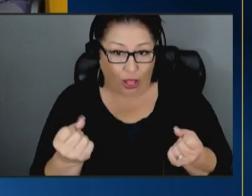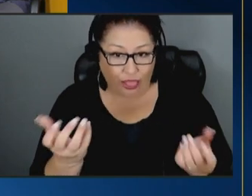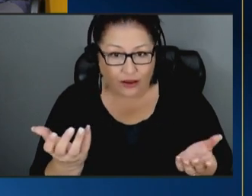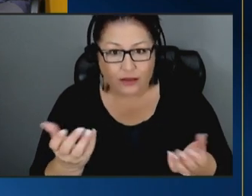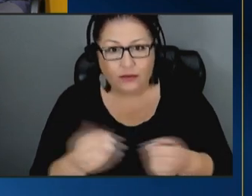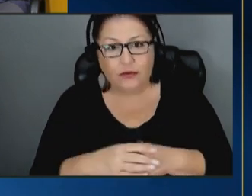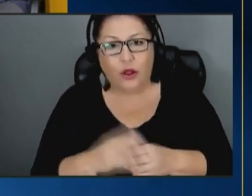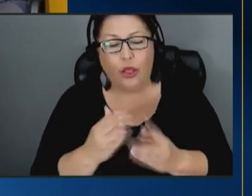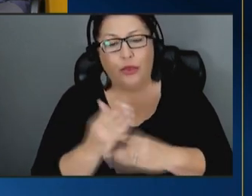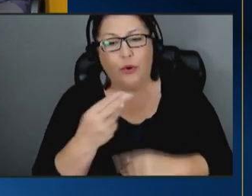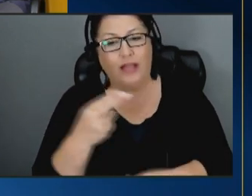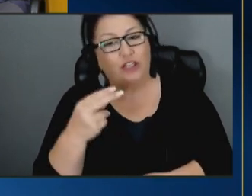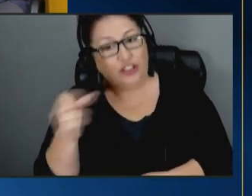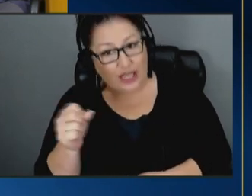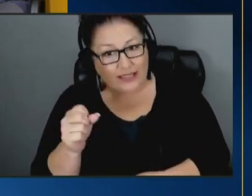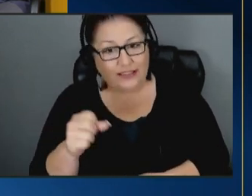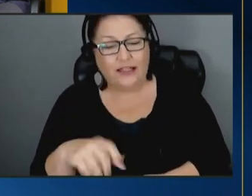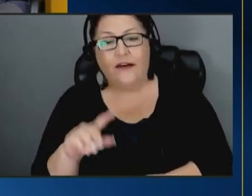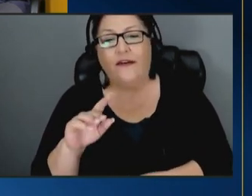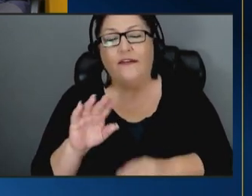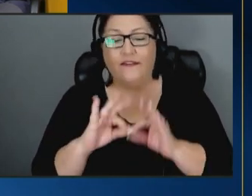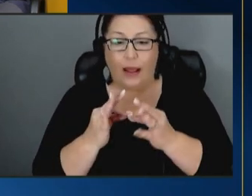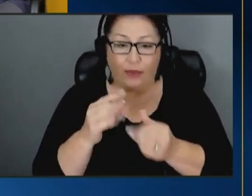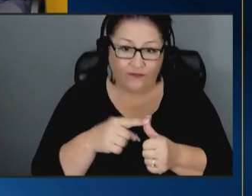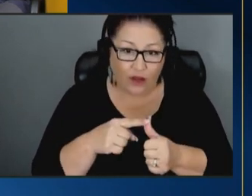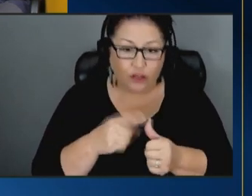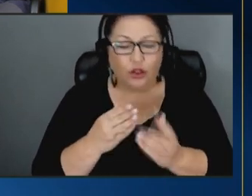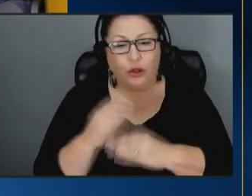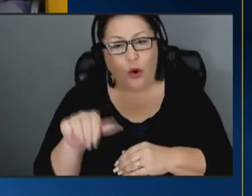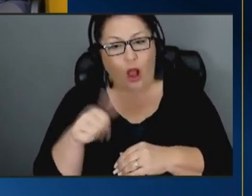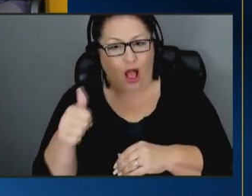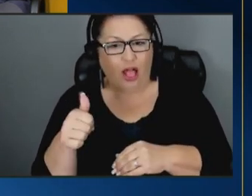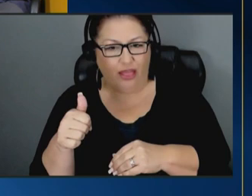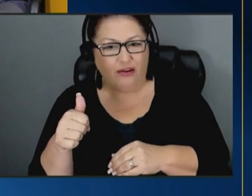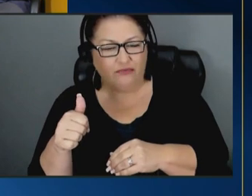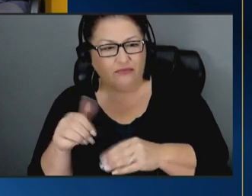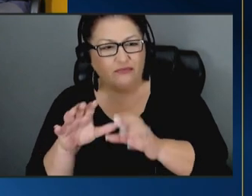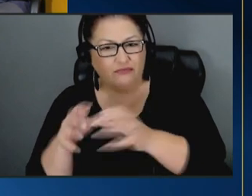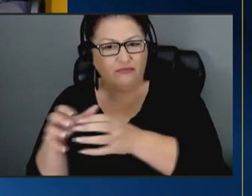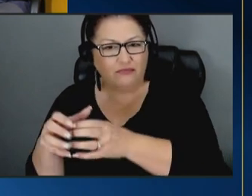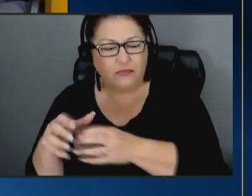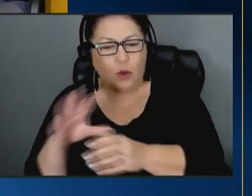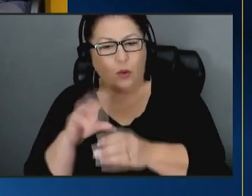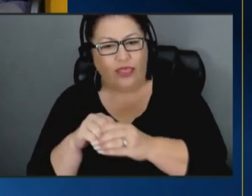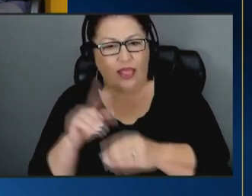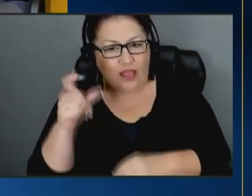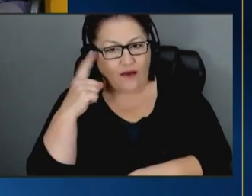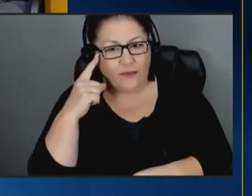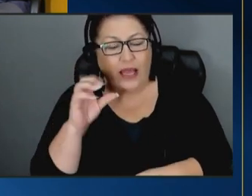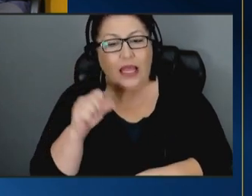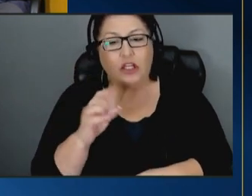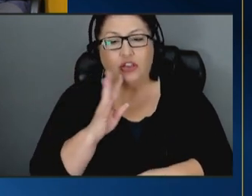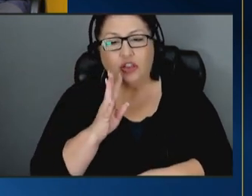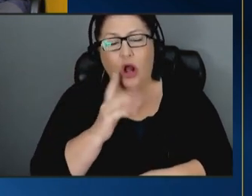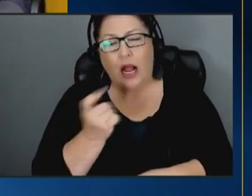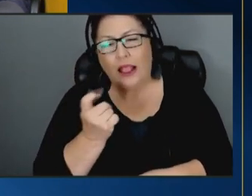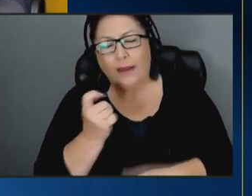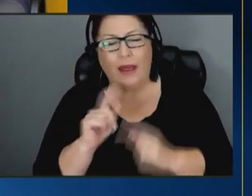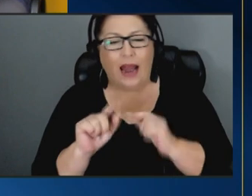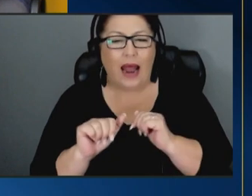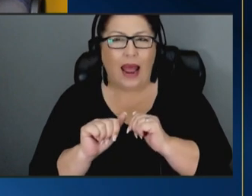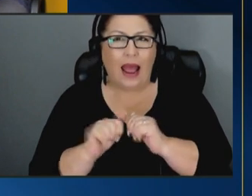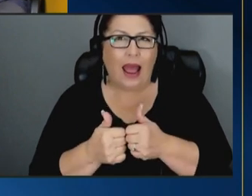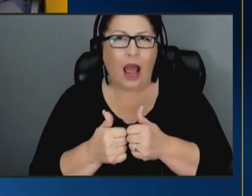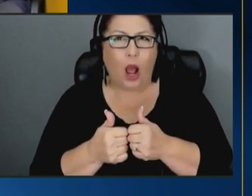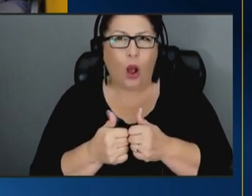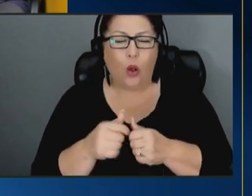hhs through family first through other other entities across the government can you talk a little bit about how those